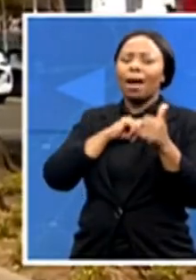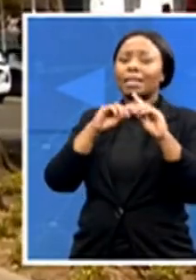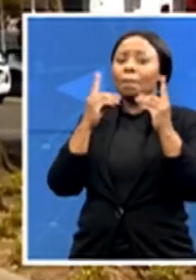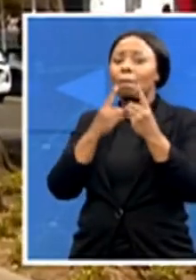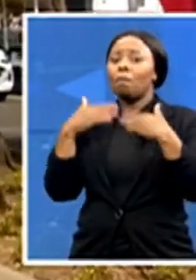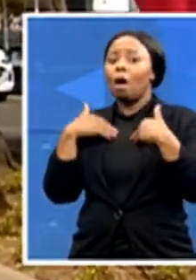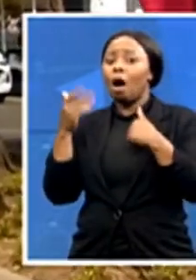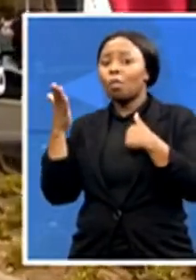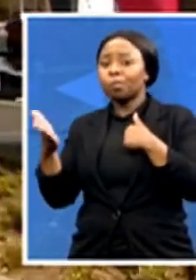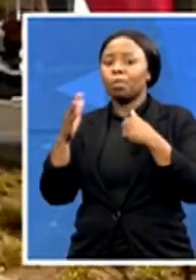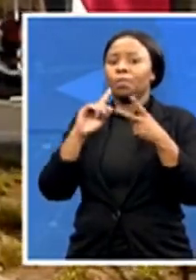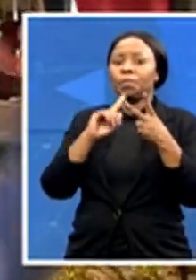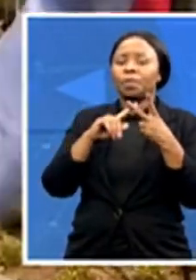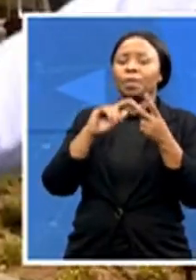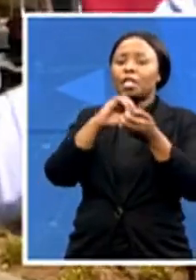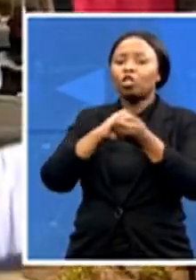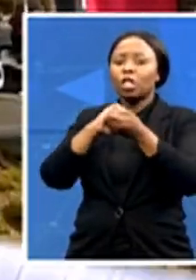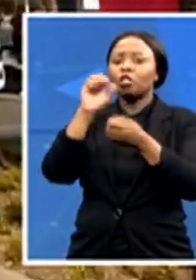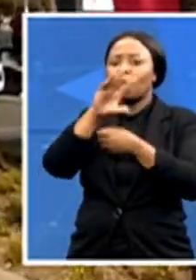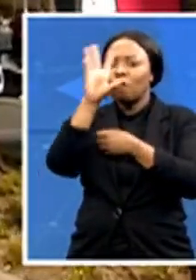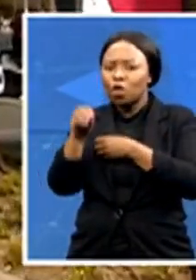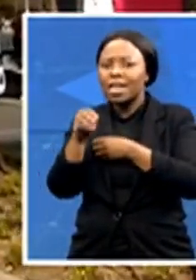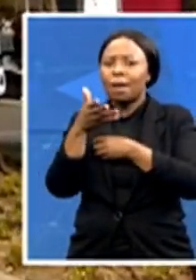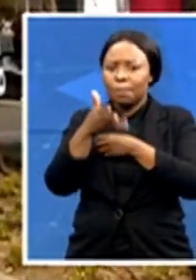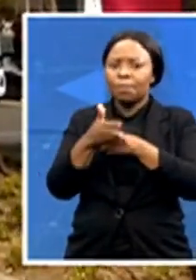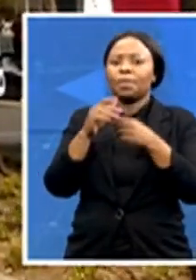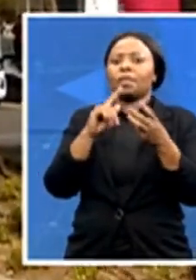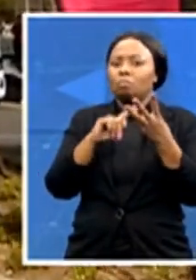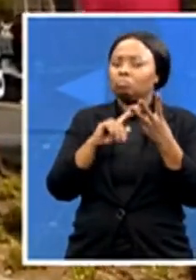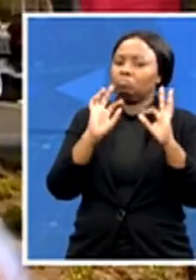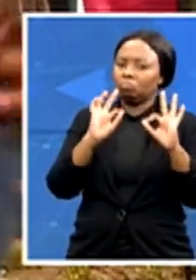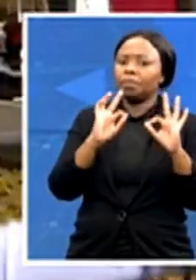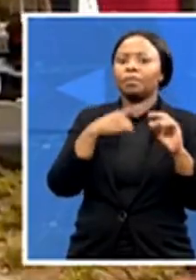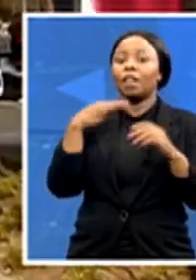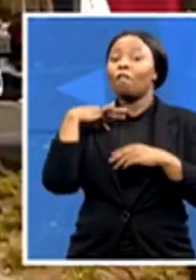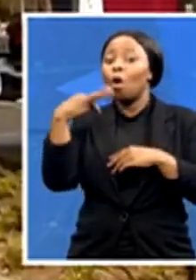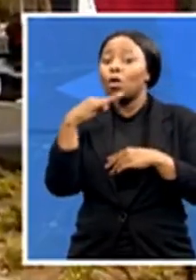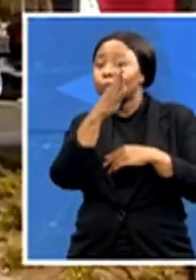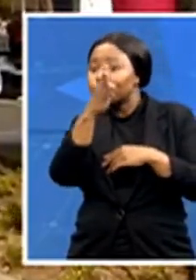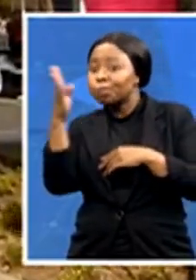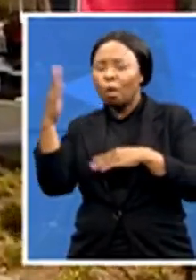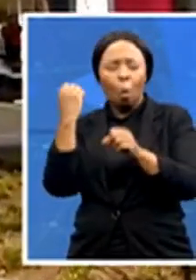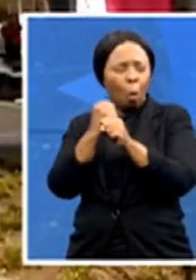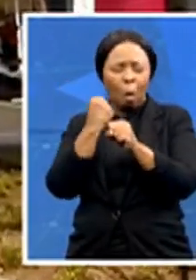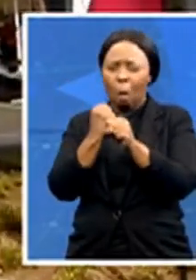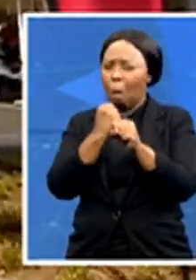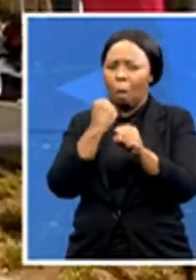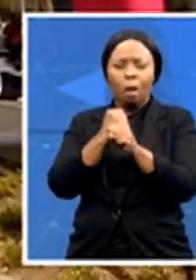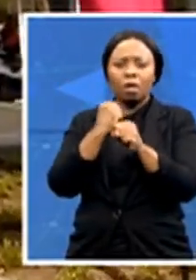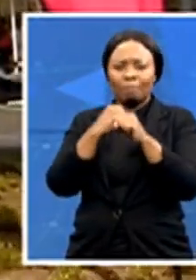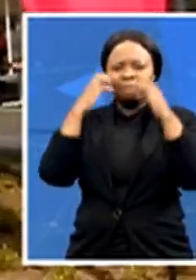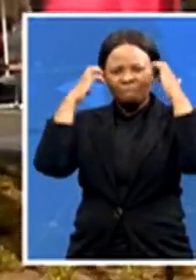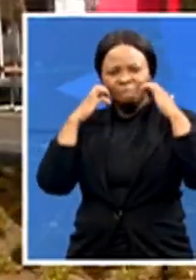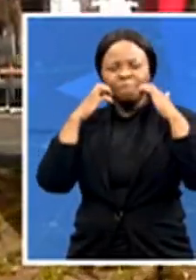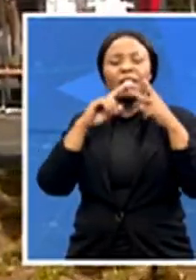of South Africa. And to bring these pop-ups here, we've got our volunteers working tirelessly. All of our medics, doctors are here, all on voluntary basis.